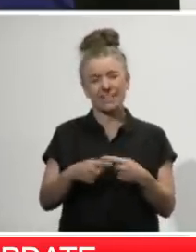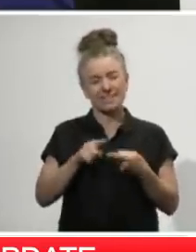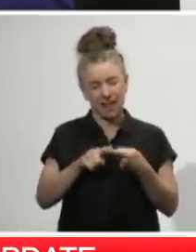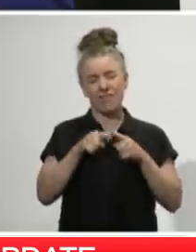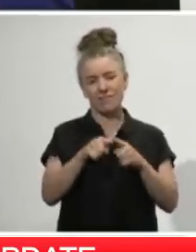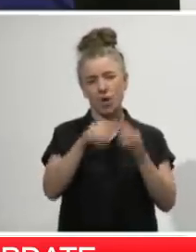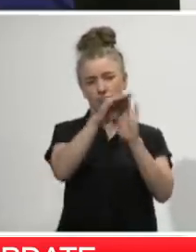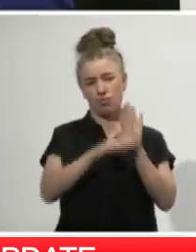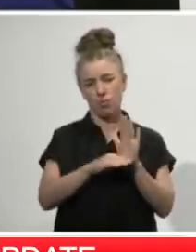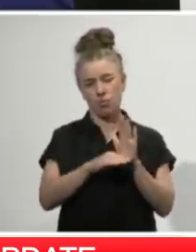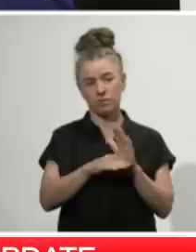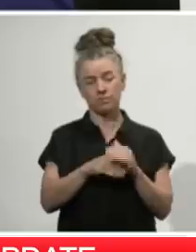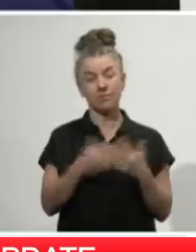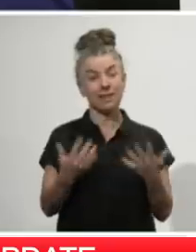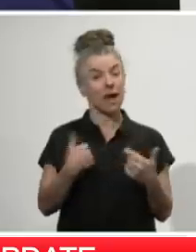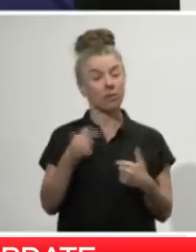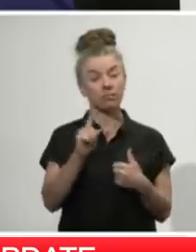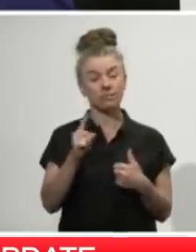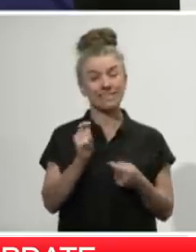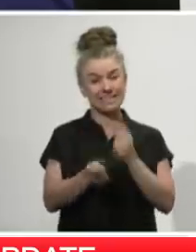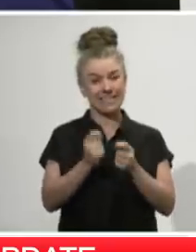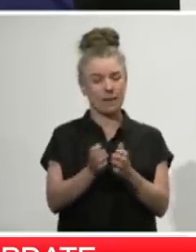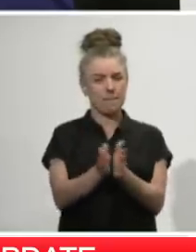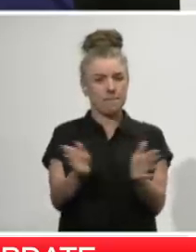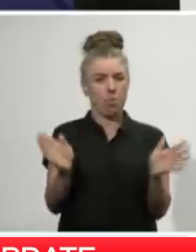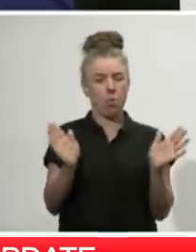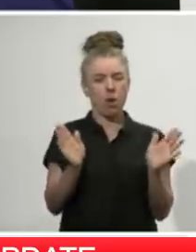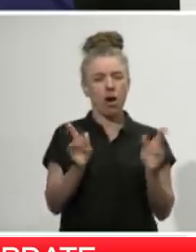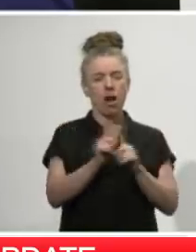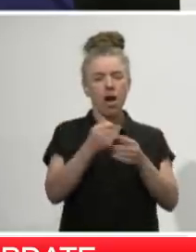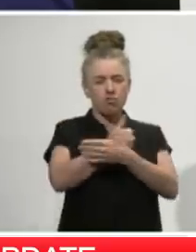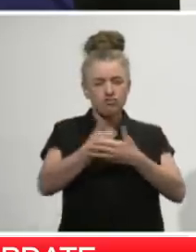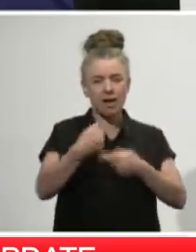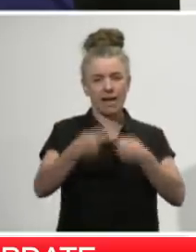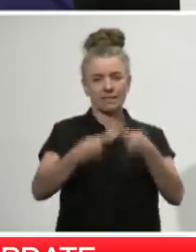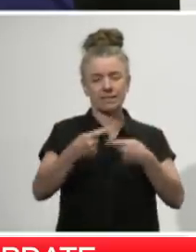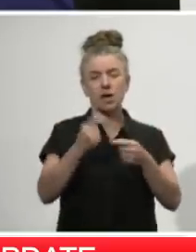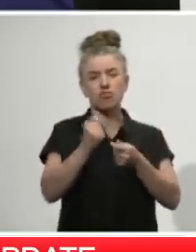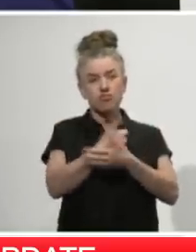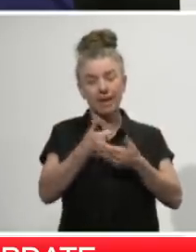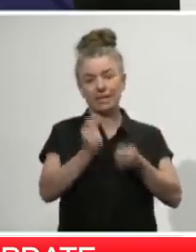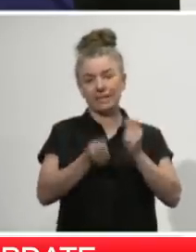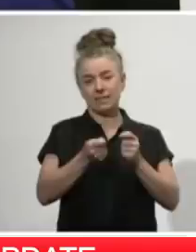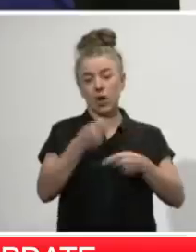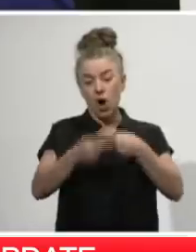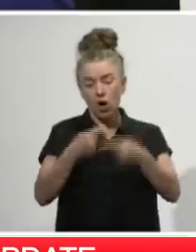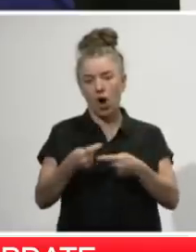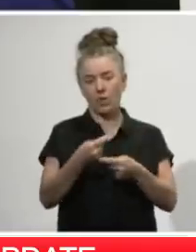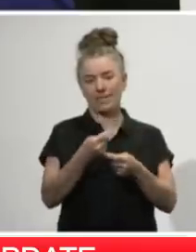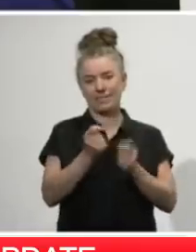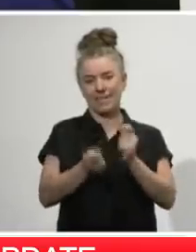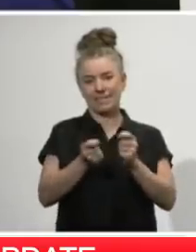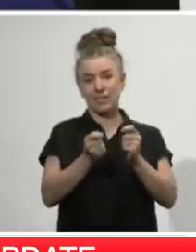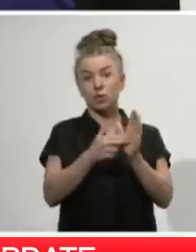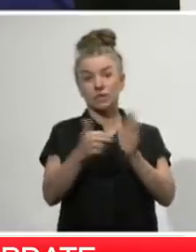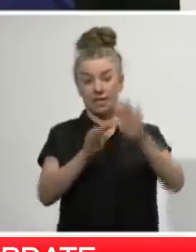That means broader testing, and in particular surveillance testing, more and faster contact tracing, and